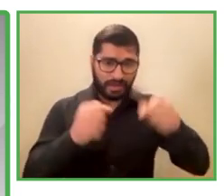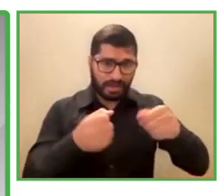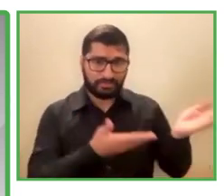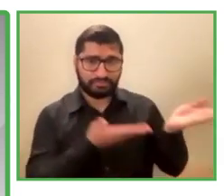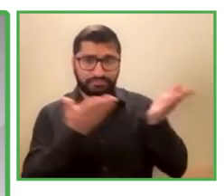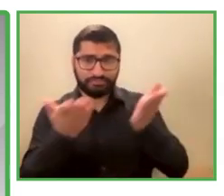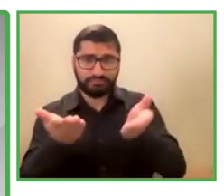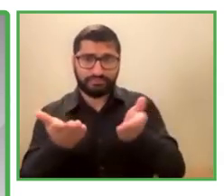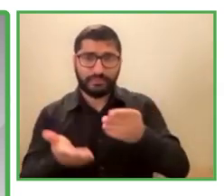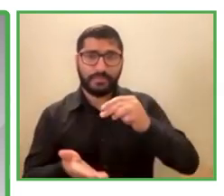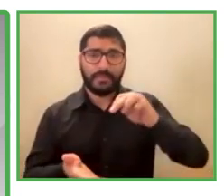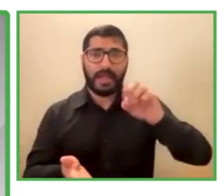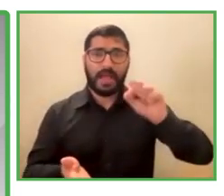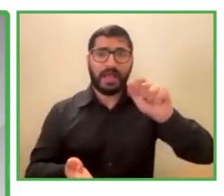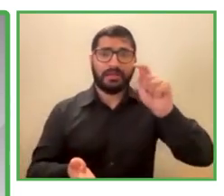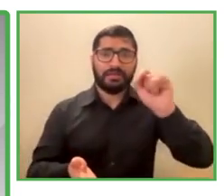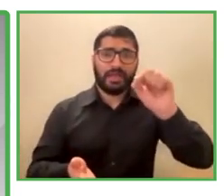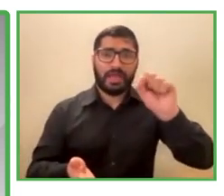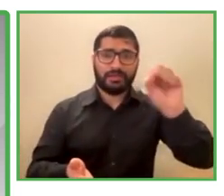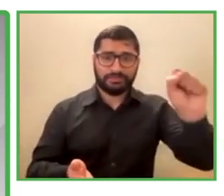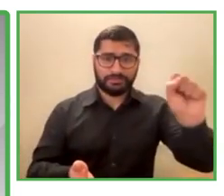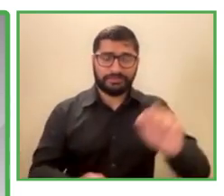Matias, floor is yours.